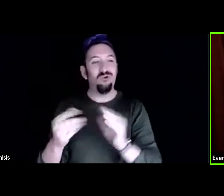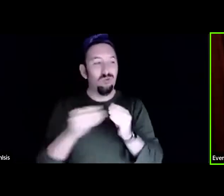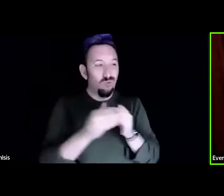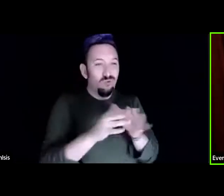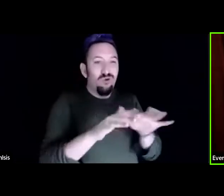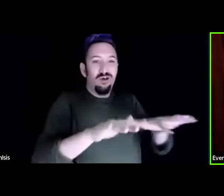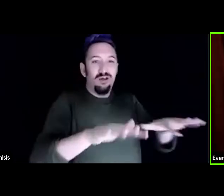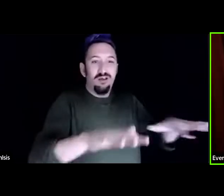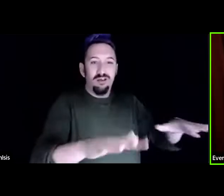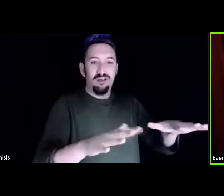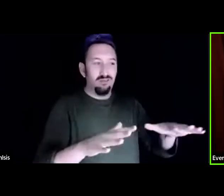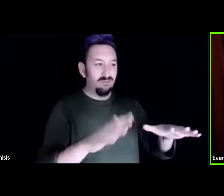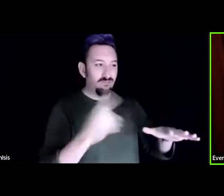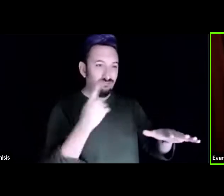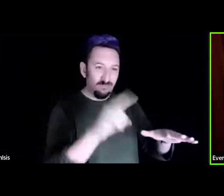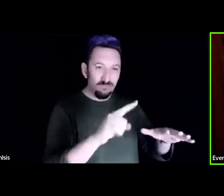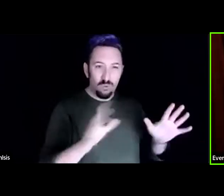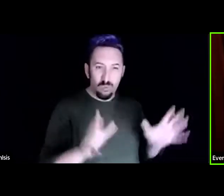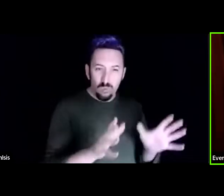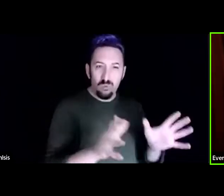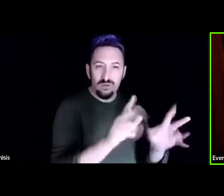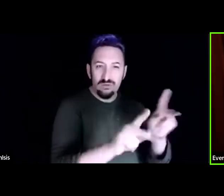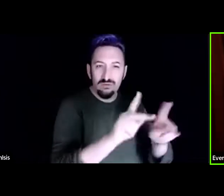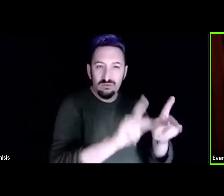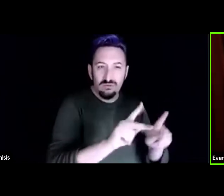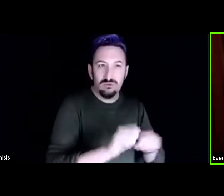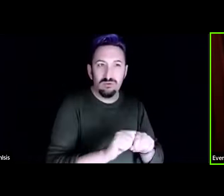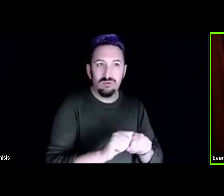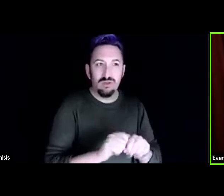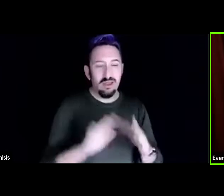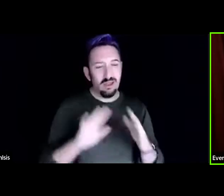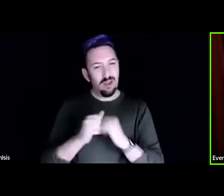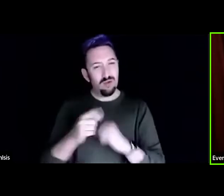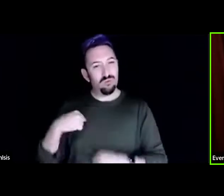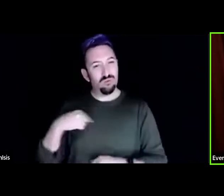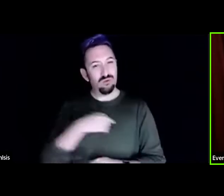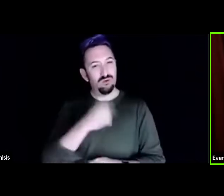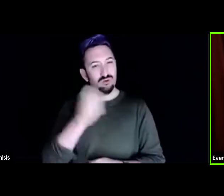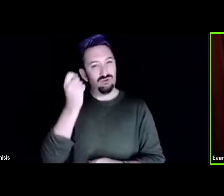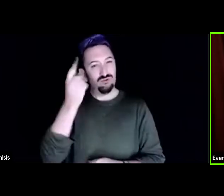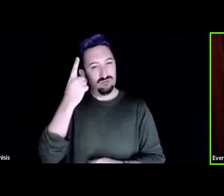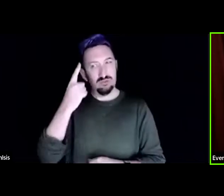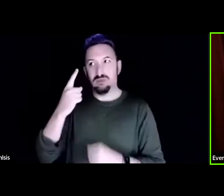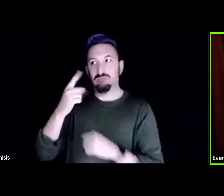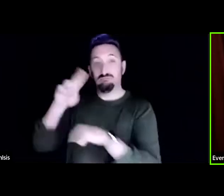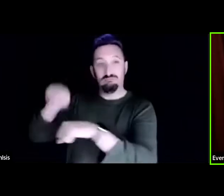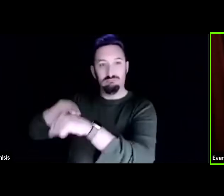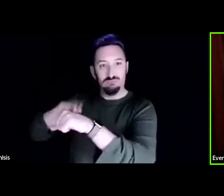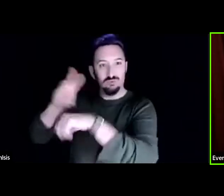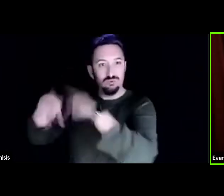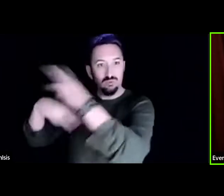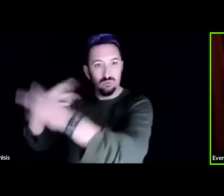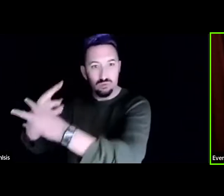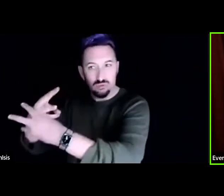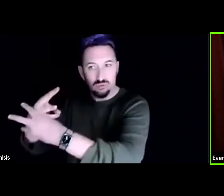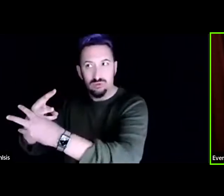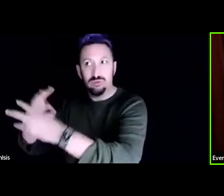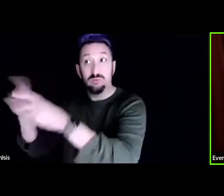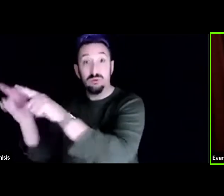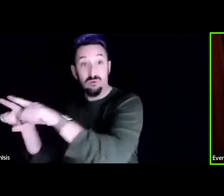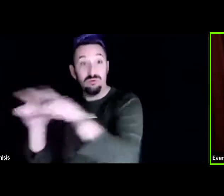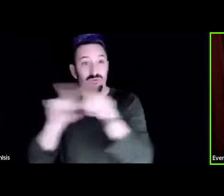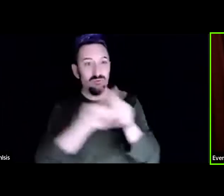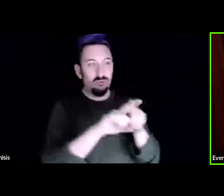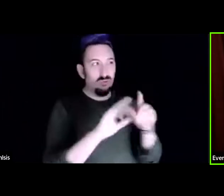but also in the context of our human interactions, whether it be bylaws and building